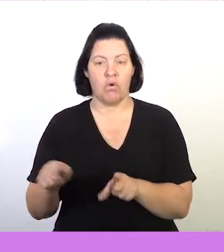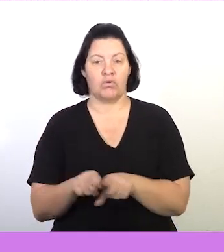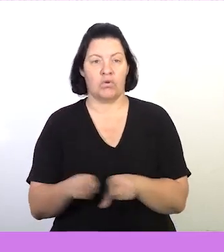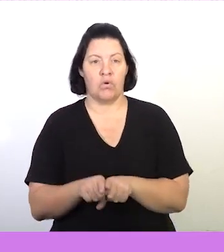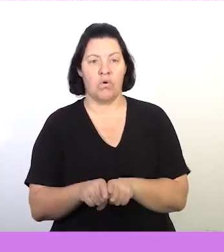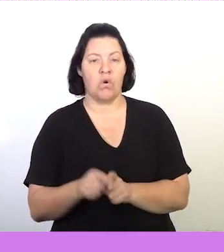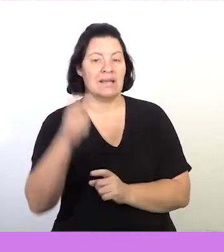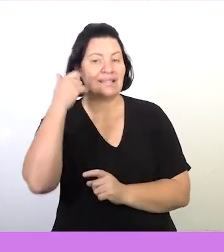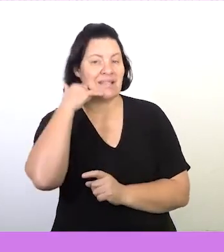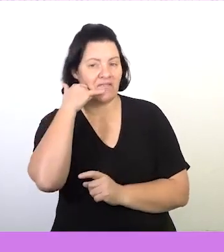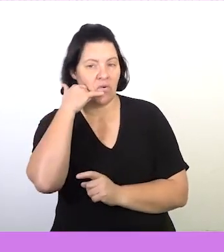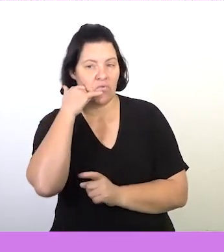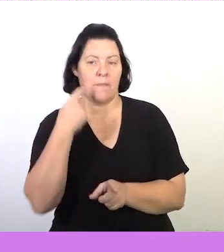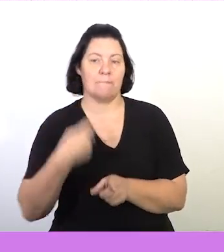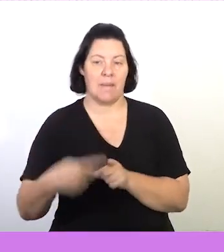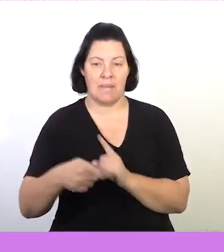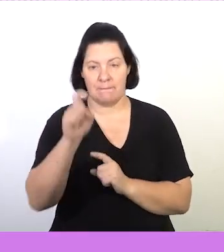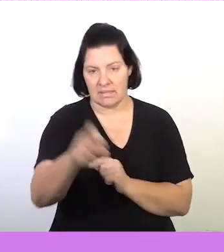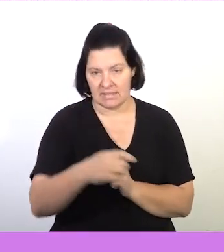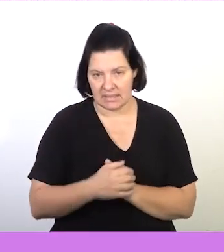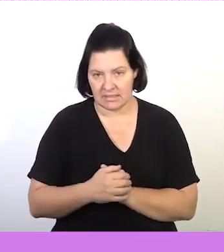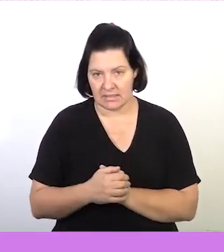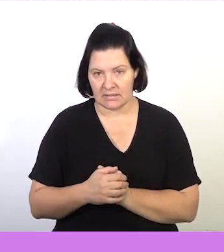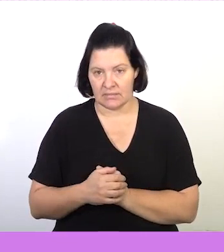has also a cell phone that she needs to pay.